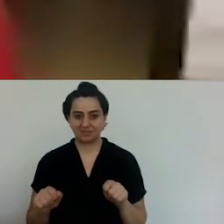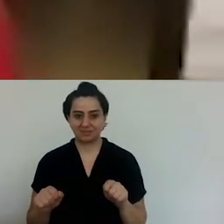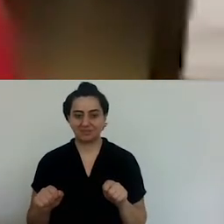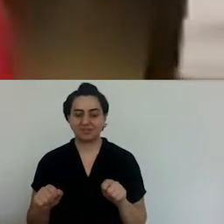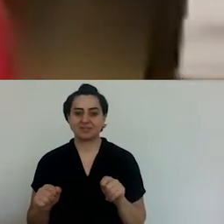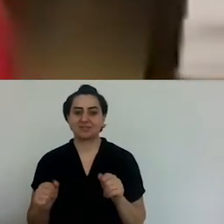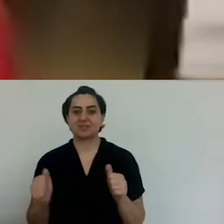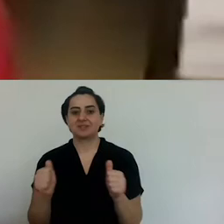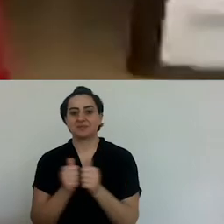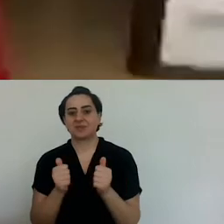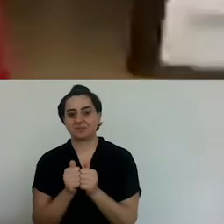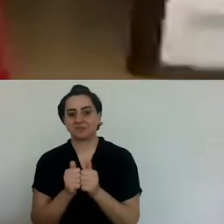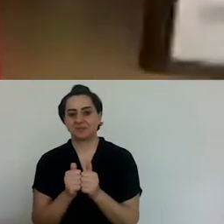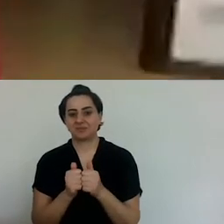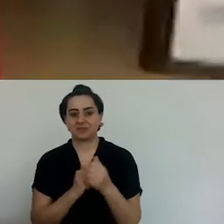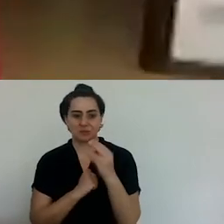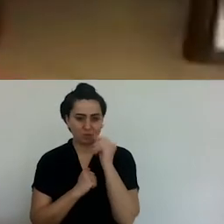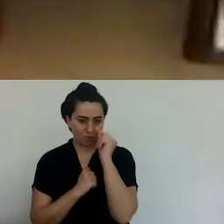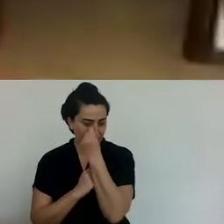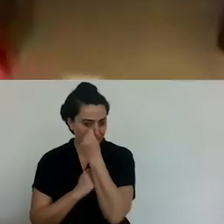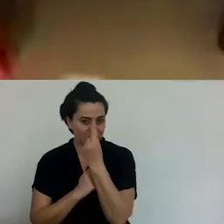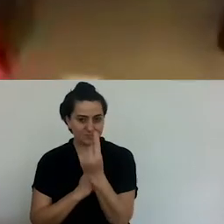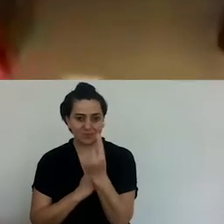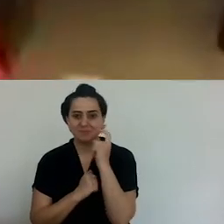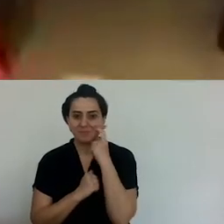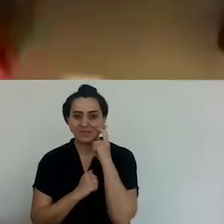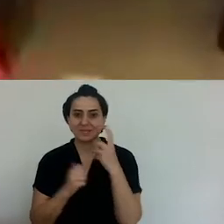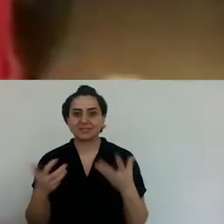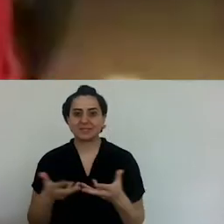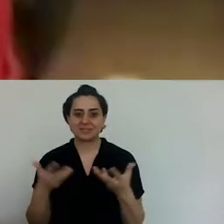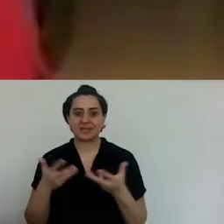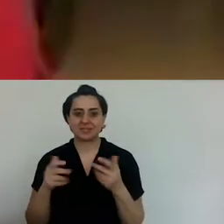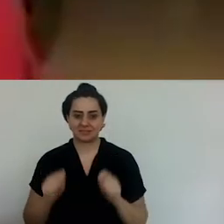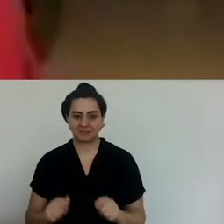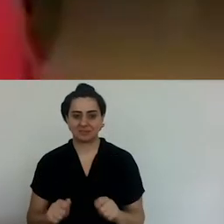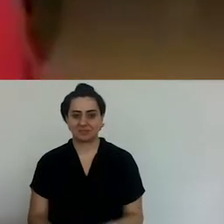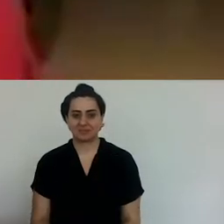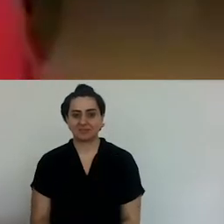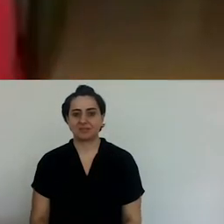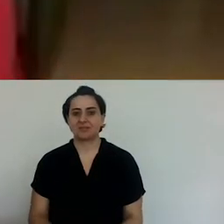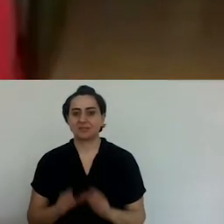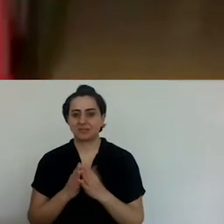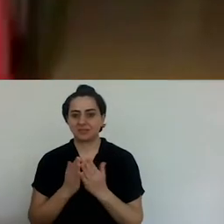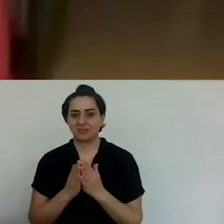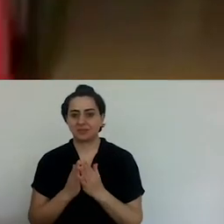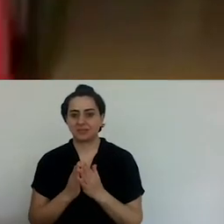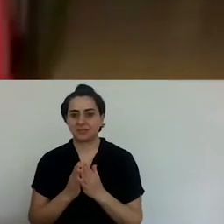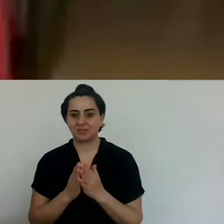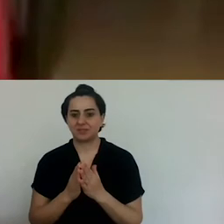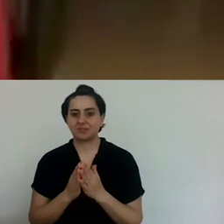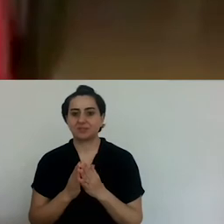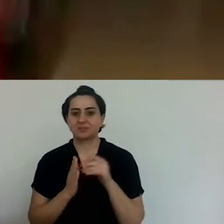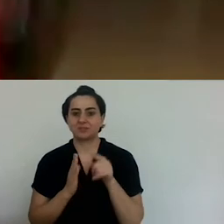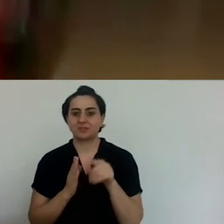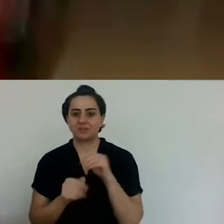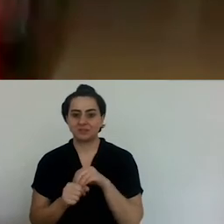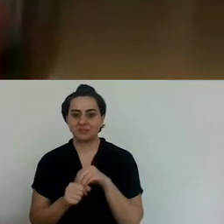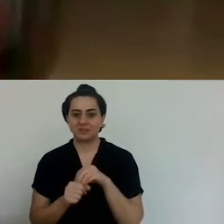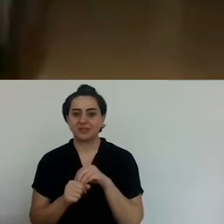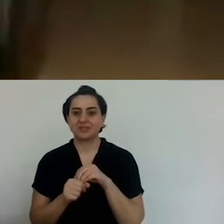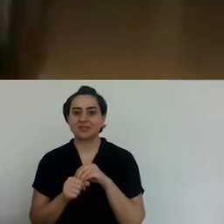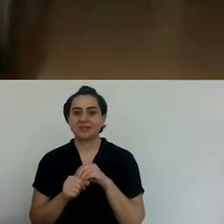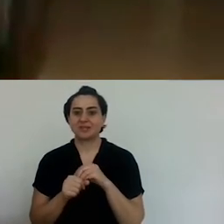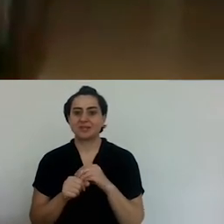We'll cook fish in the oven. And there'll be a very simple potato